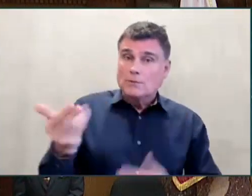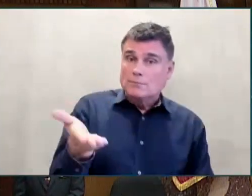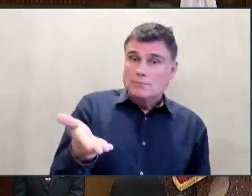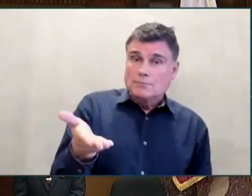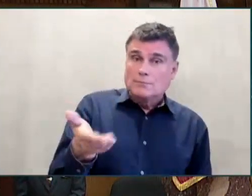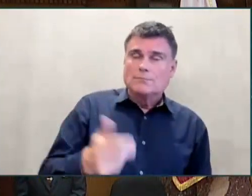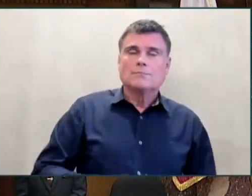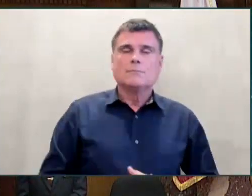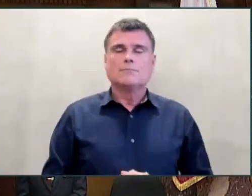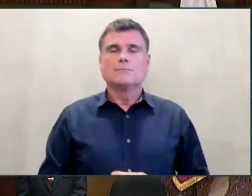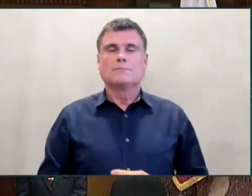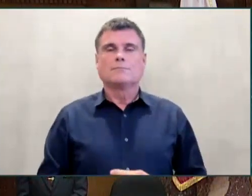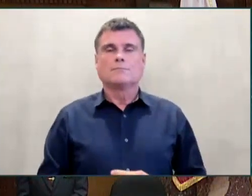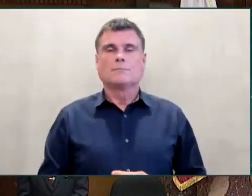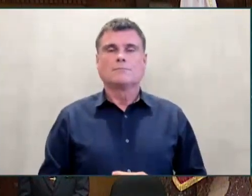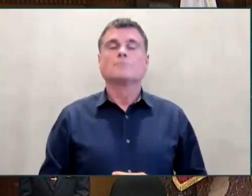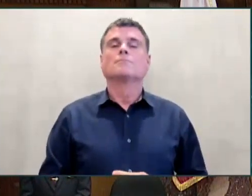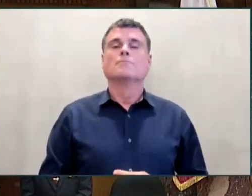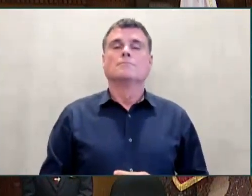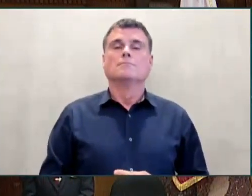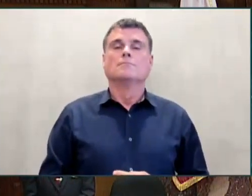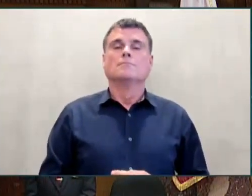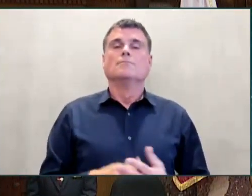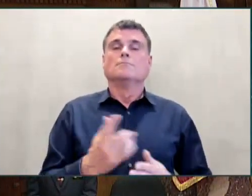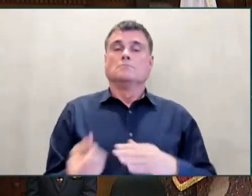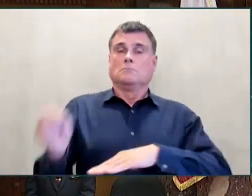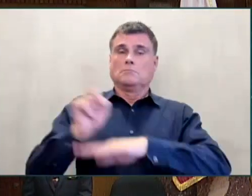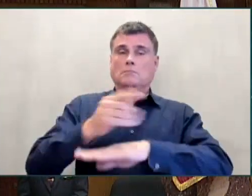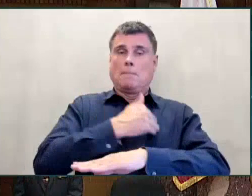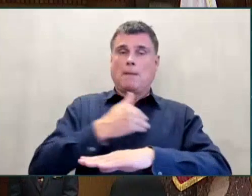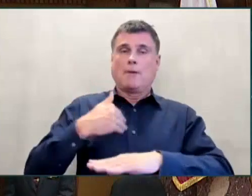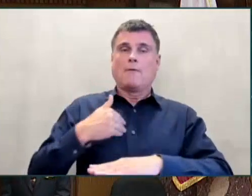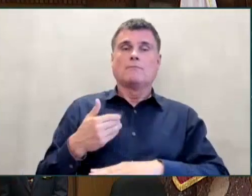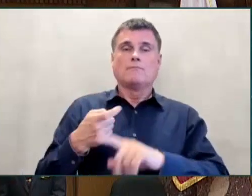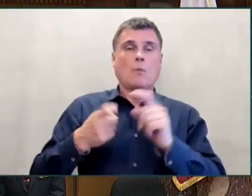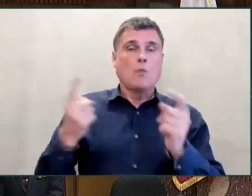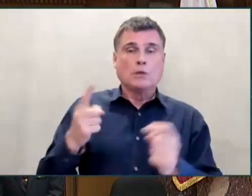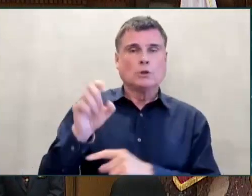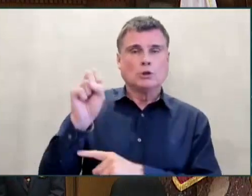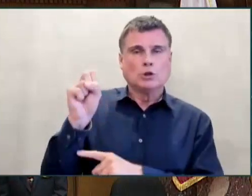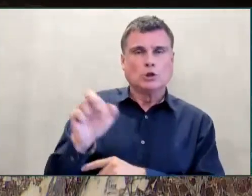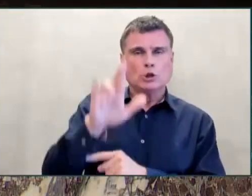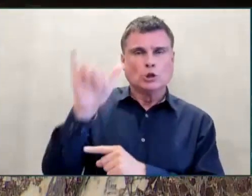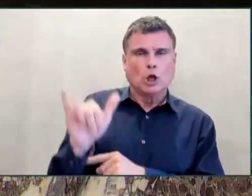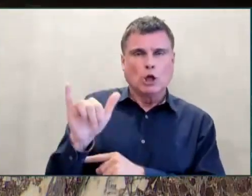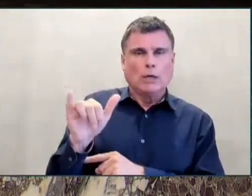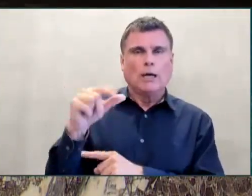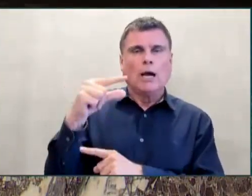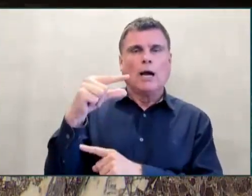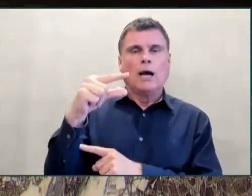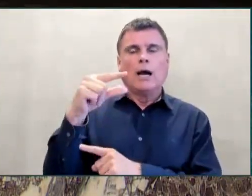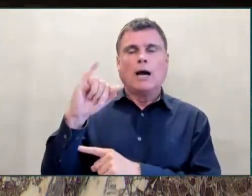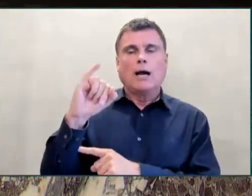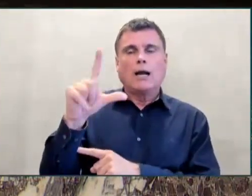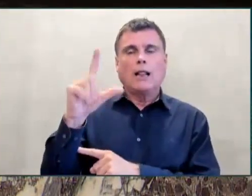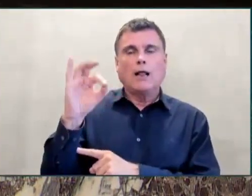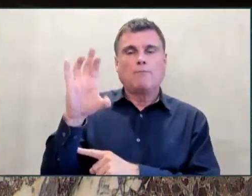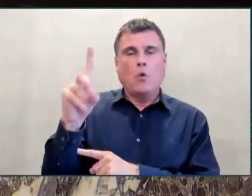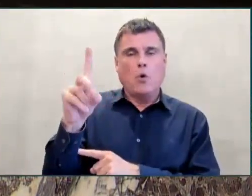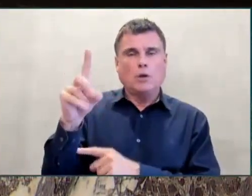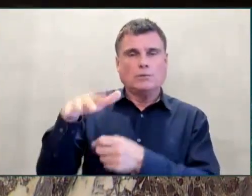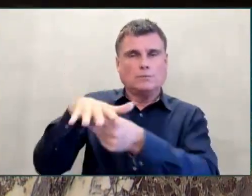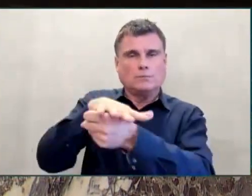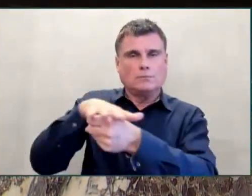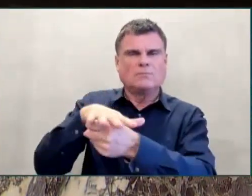Member Farsari Guilford. Thank you, Honourable Speaker. For hundreds of years, Vaisakhi celebrations have marked the coming of a new